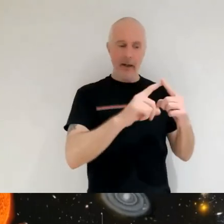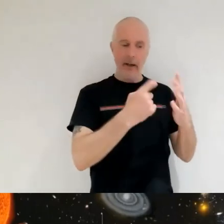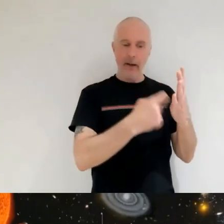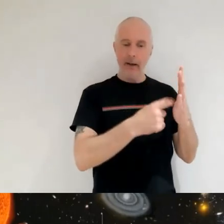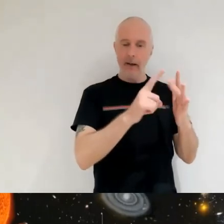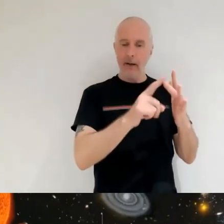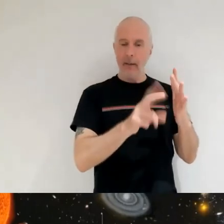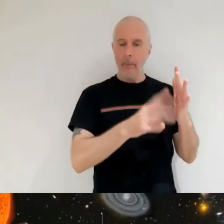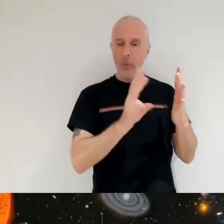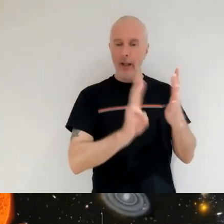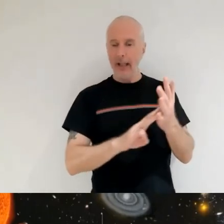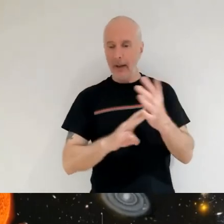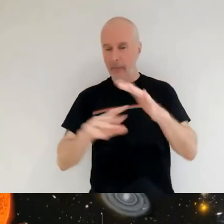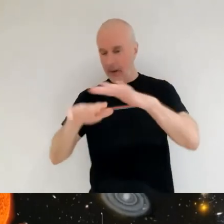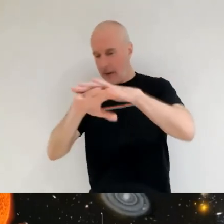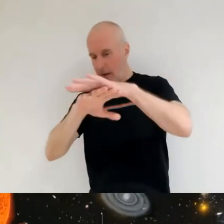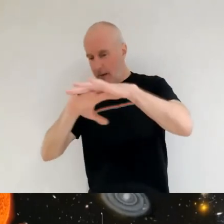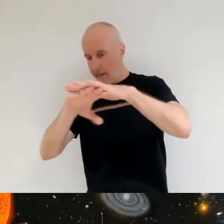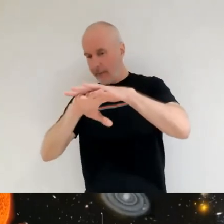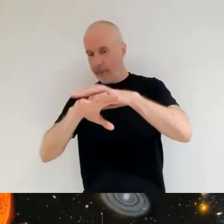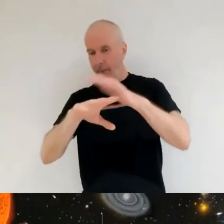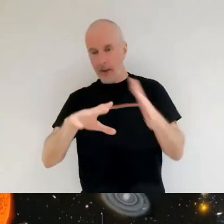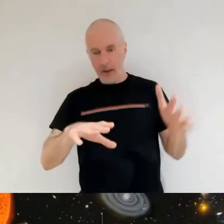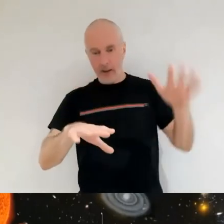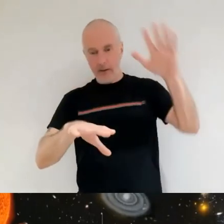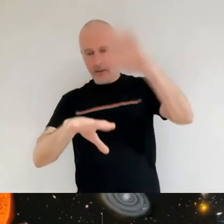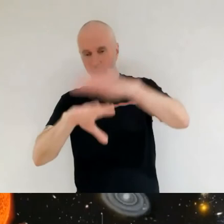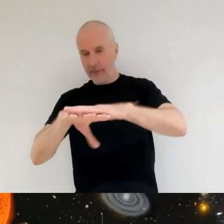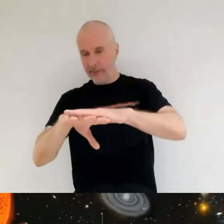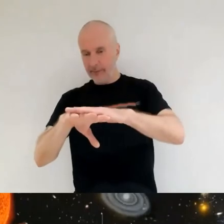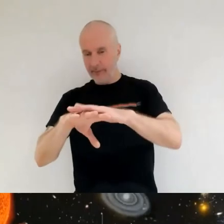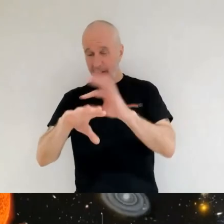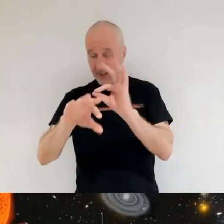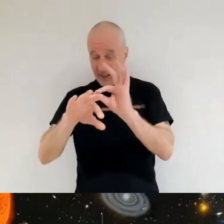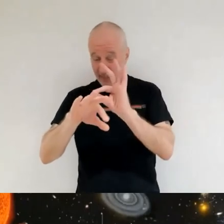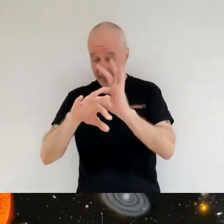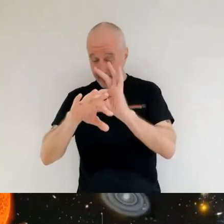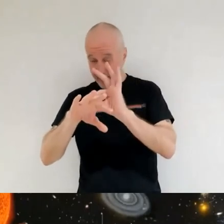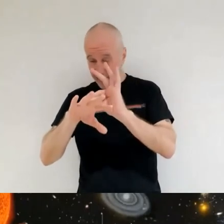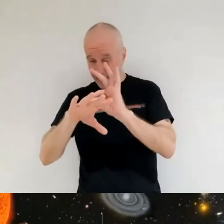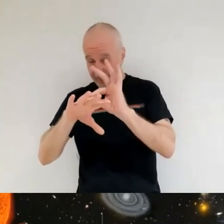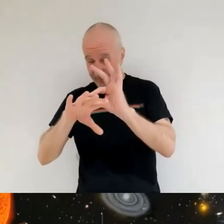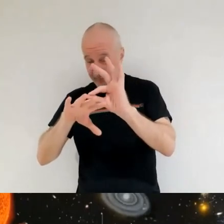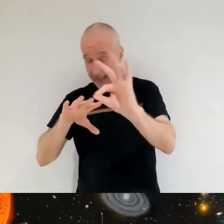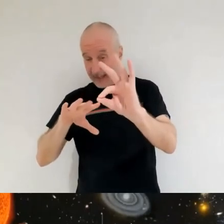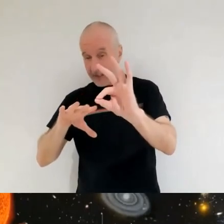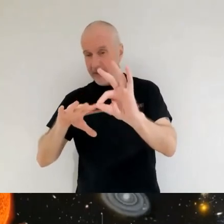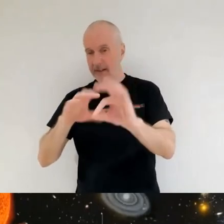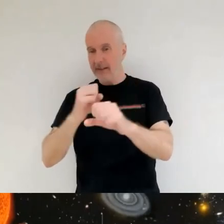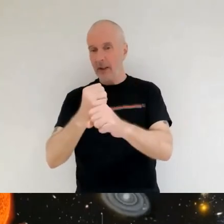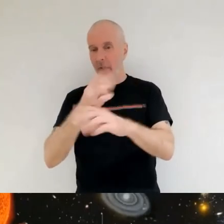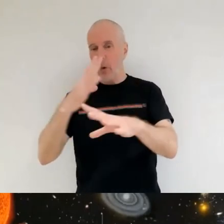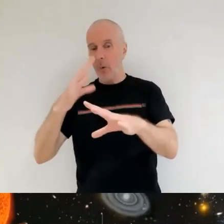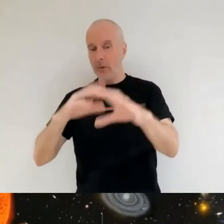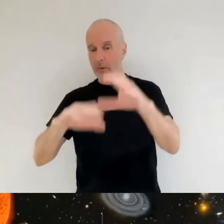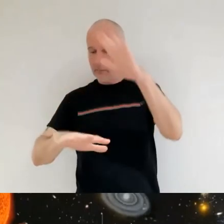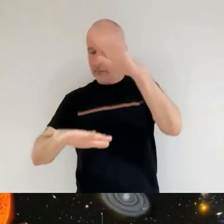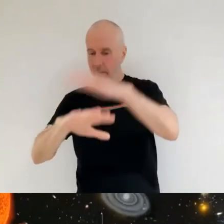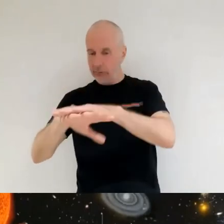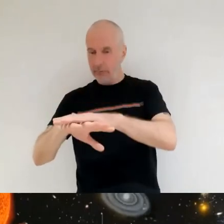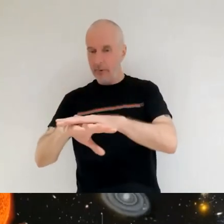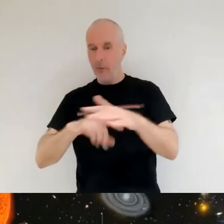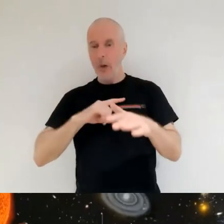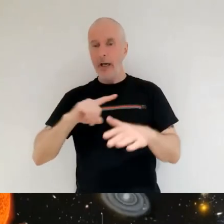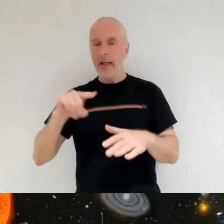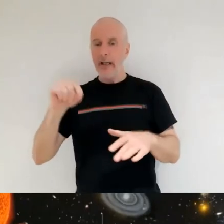but that beryllium understructure is coated with an incredibly thin layer of gold it's coated with the gold because that gold